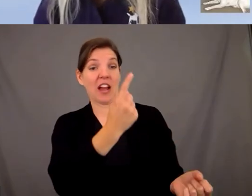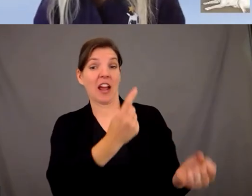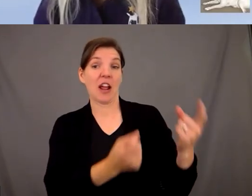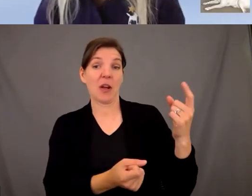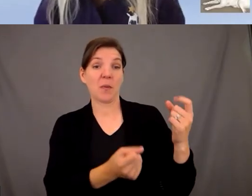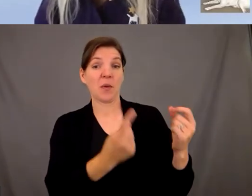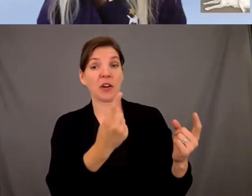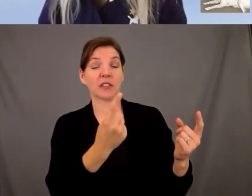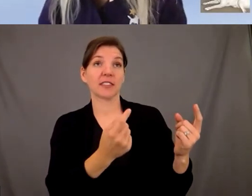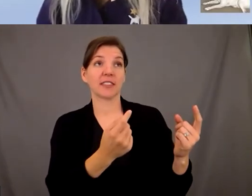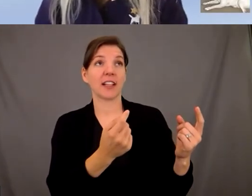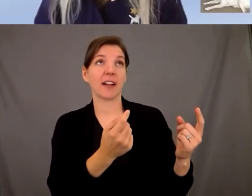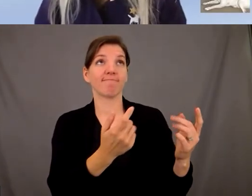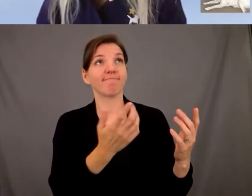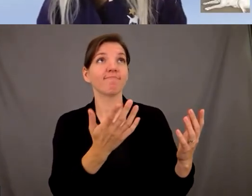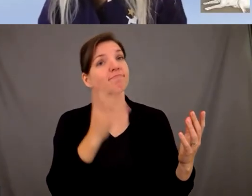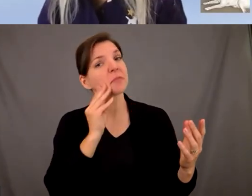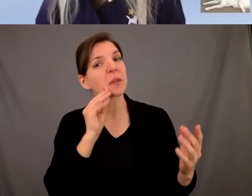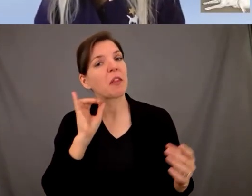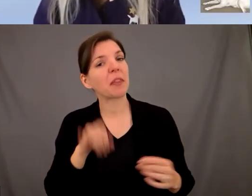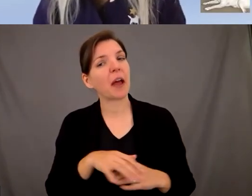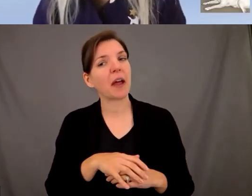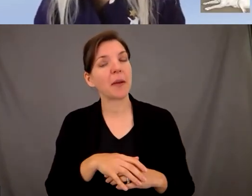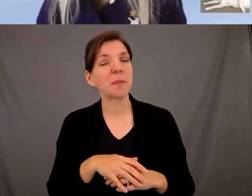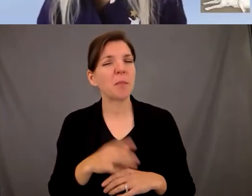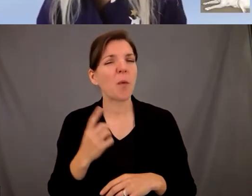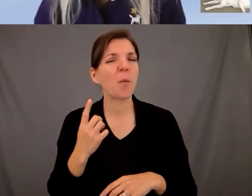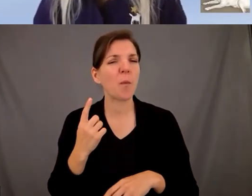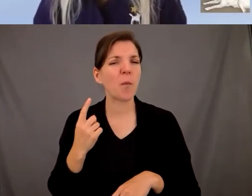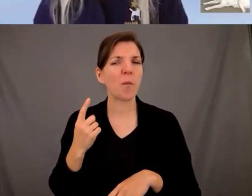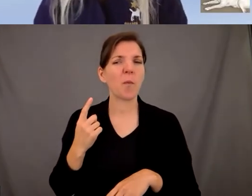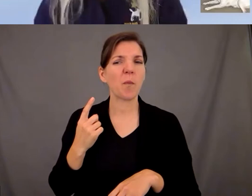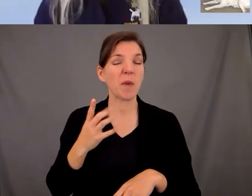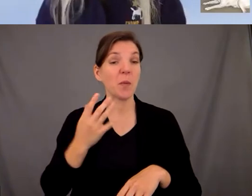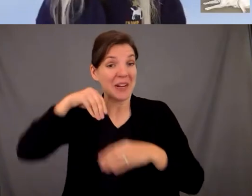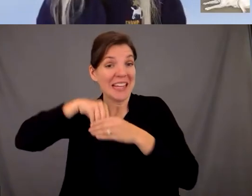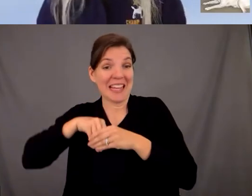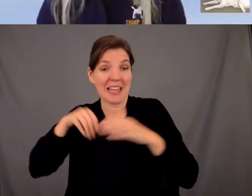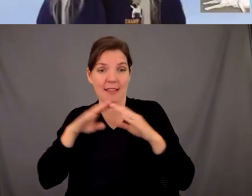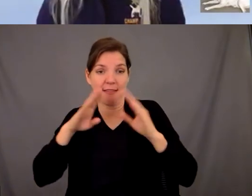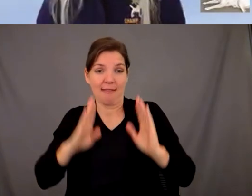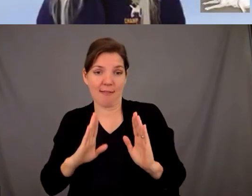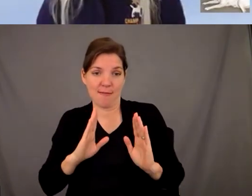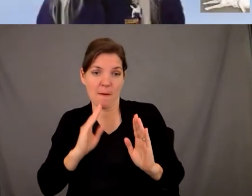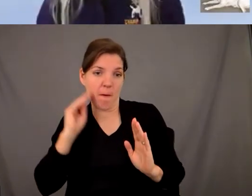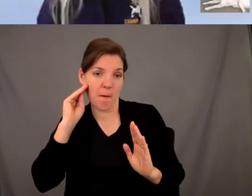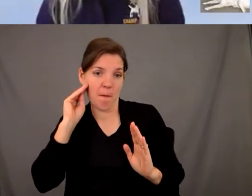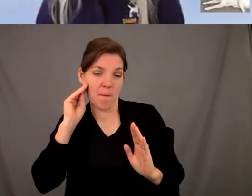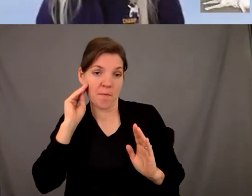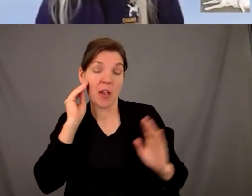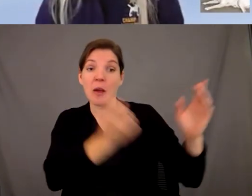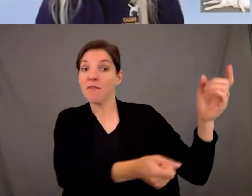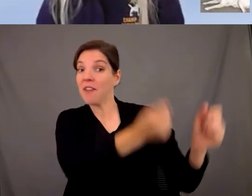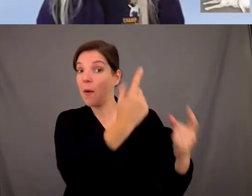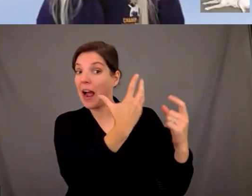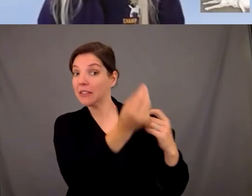of a home where i knew that there were like enough explosive fireworks like you could hear it rumble like through the